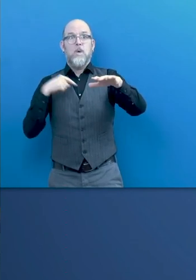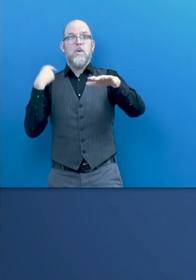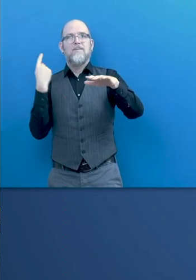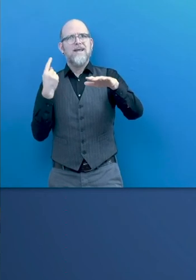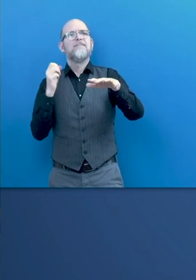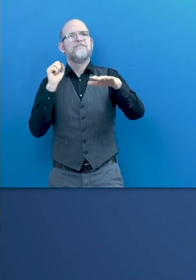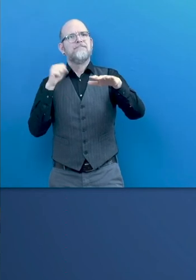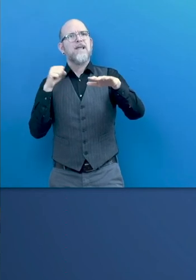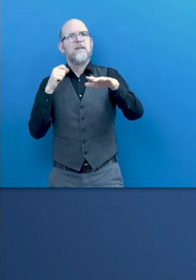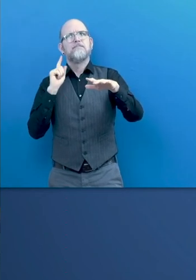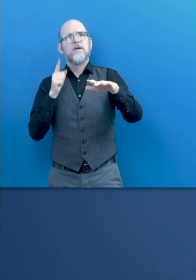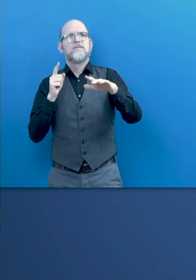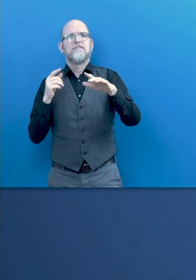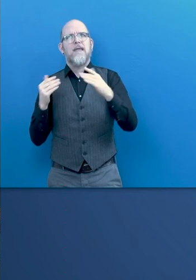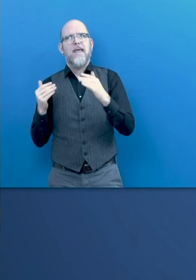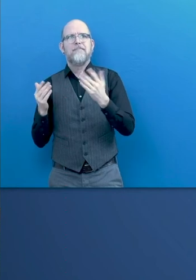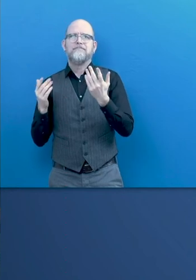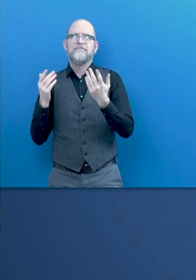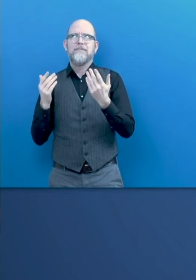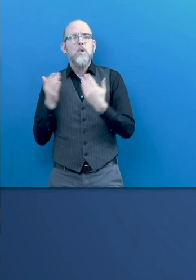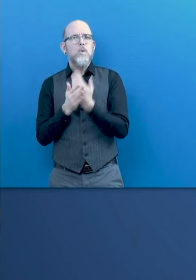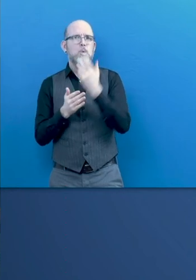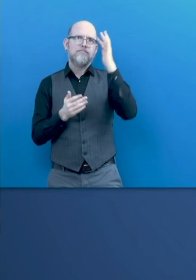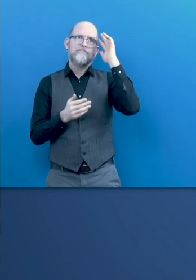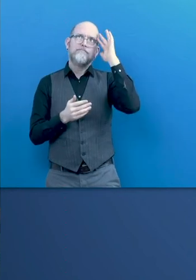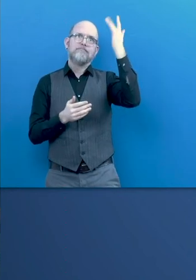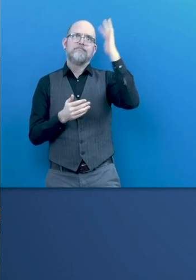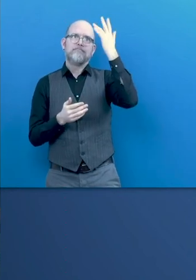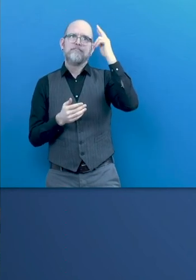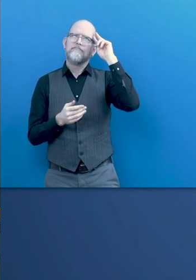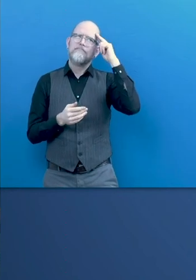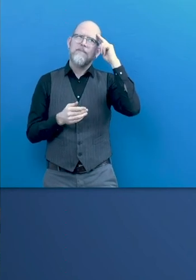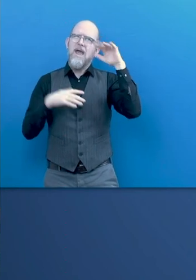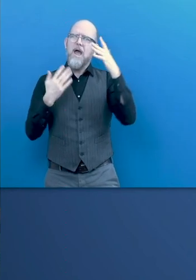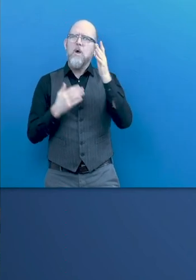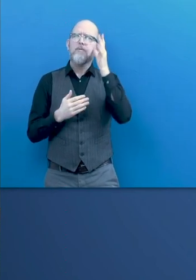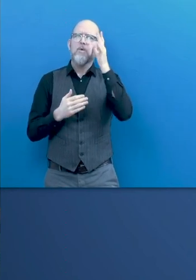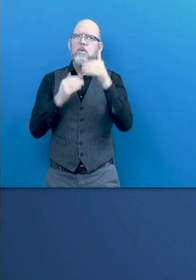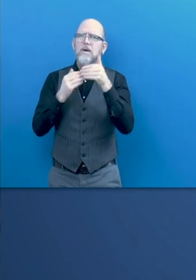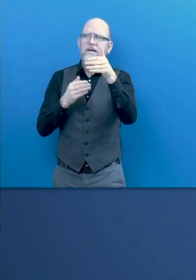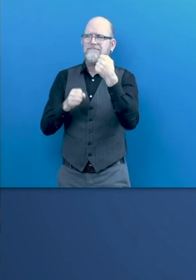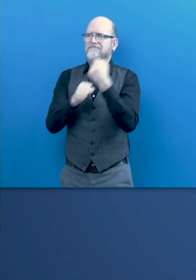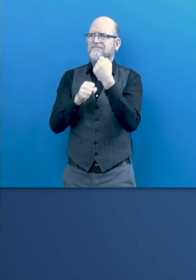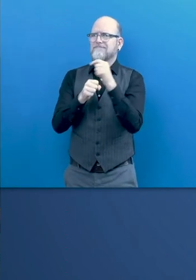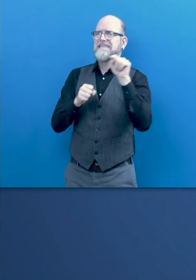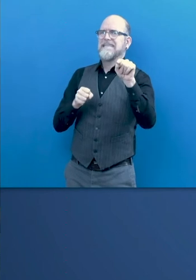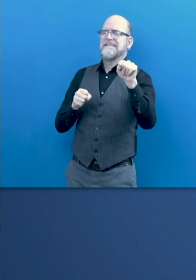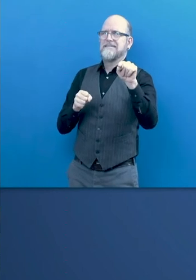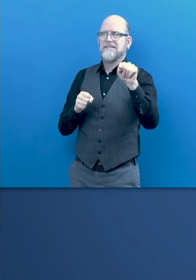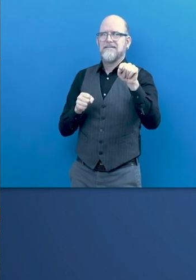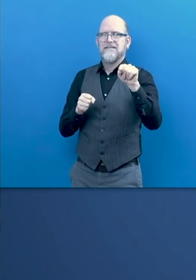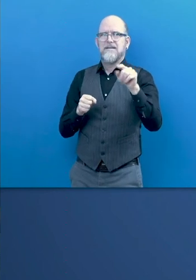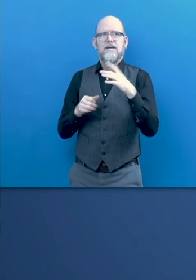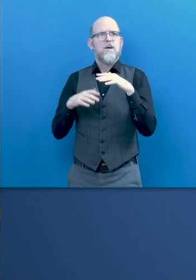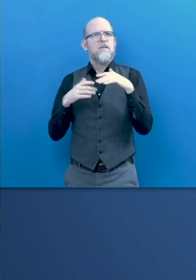how the future of work will be. And we need to reimagine of need to think on